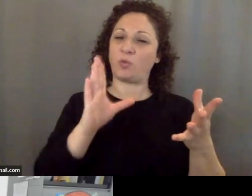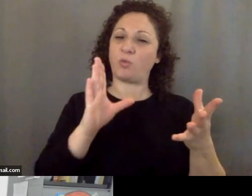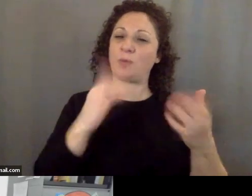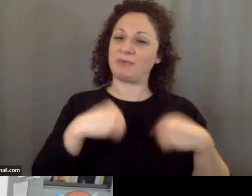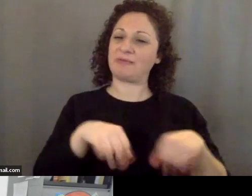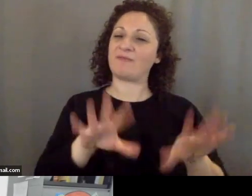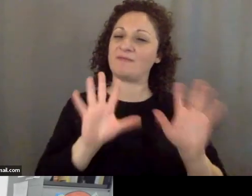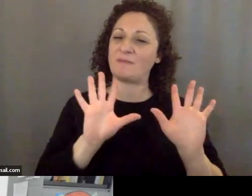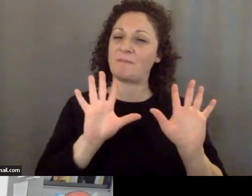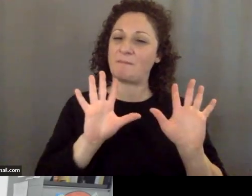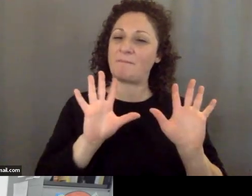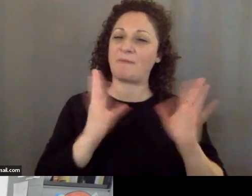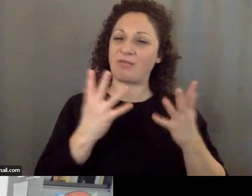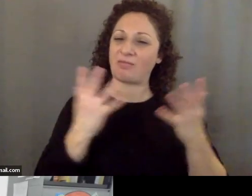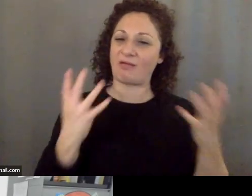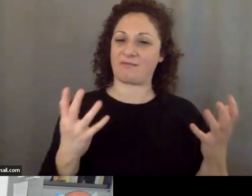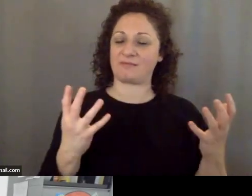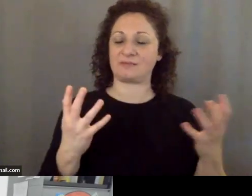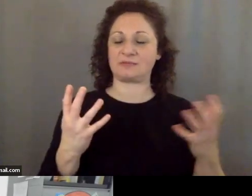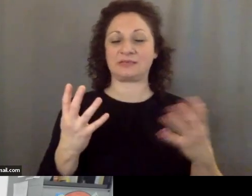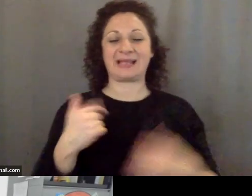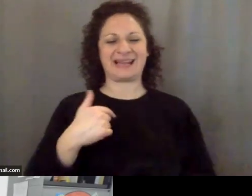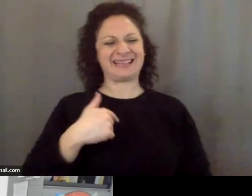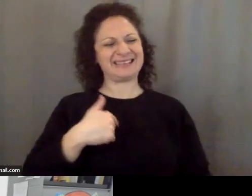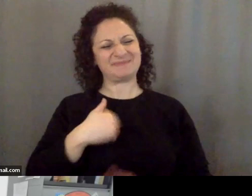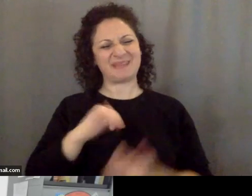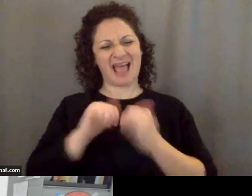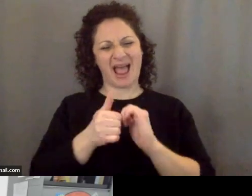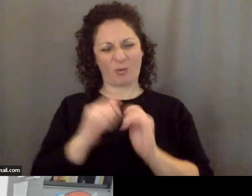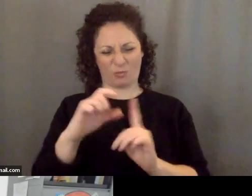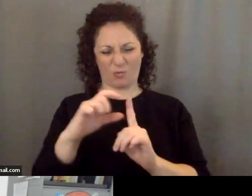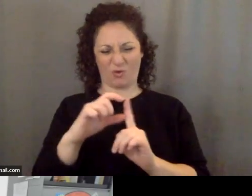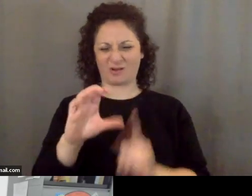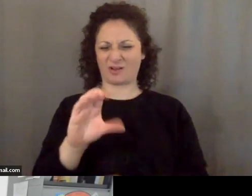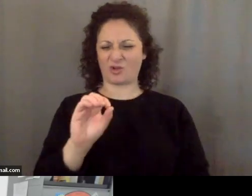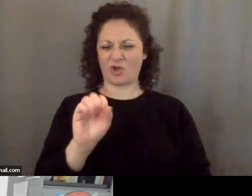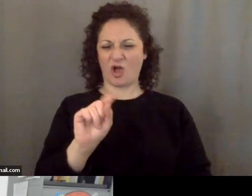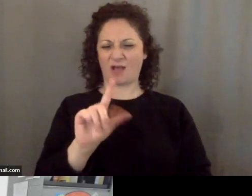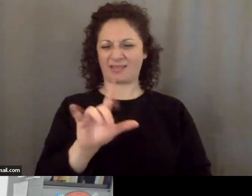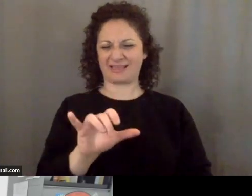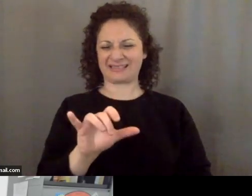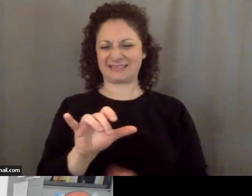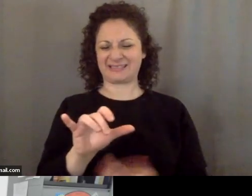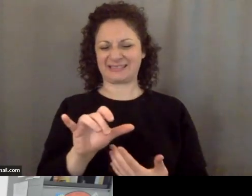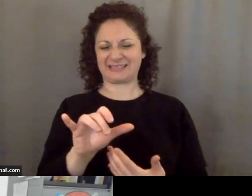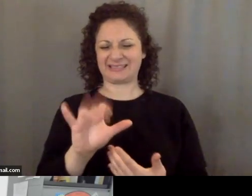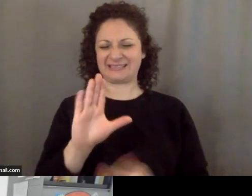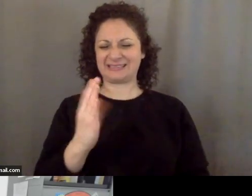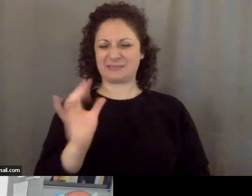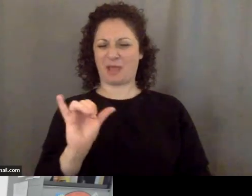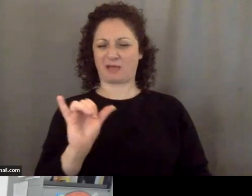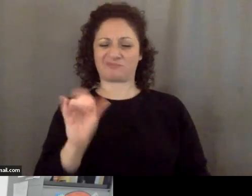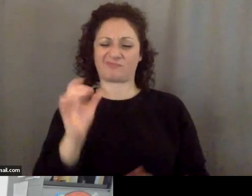sounded as if they were saying it's going to be extremely costly so maybe we shouldn't bother and what I didn't see addressed